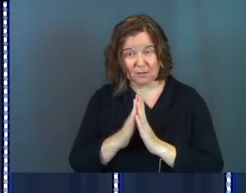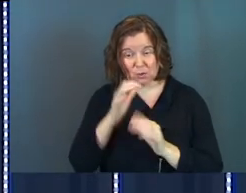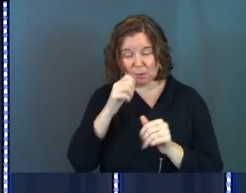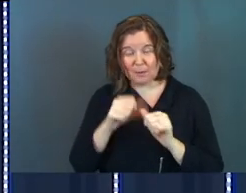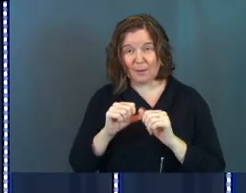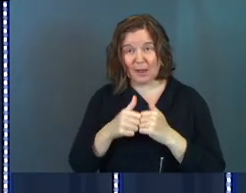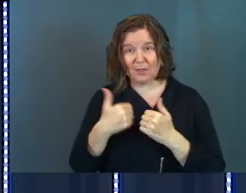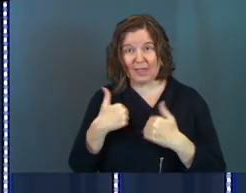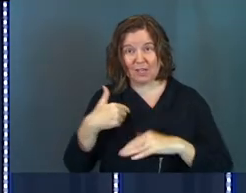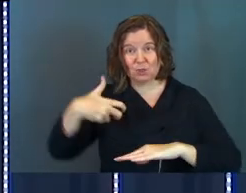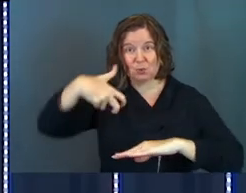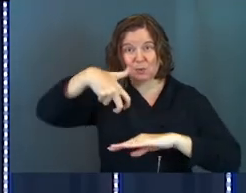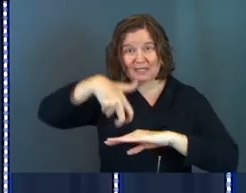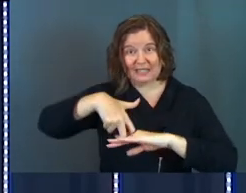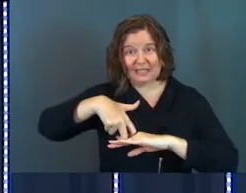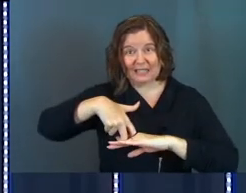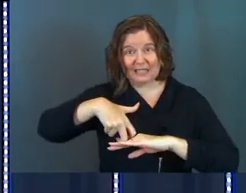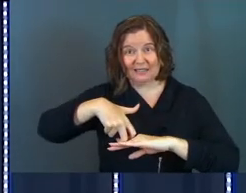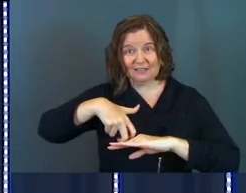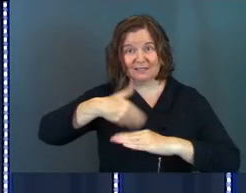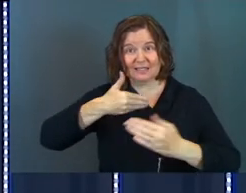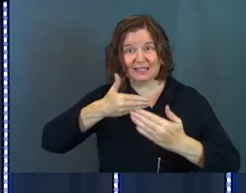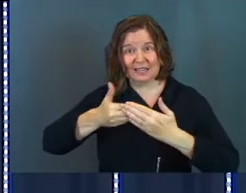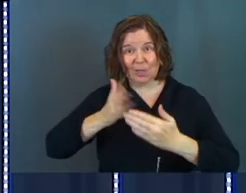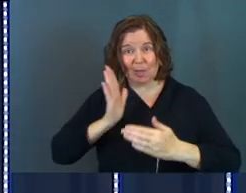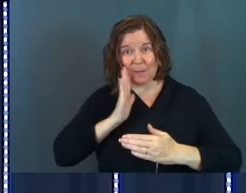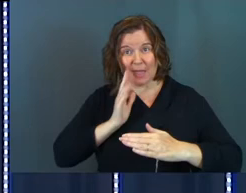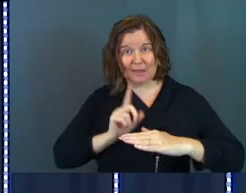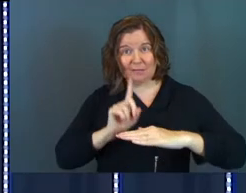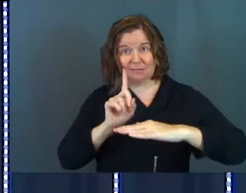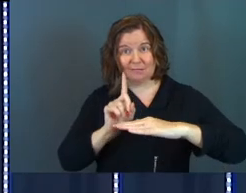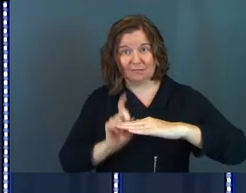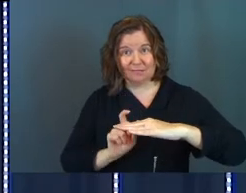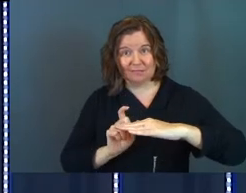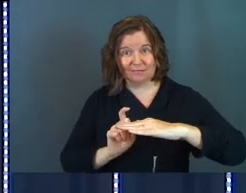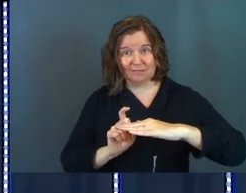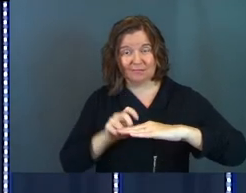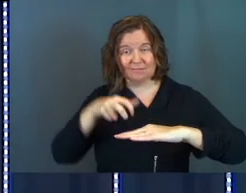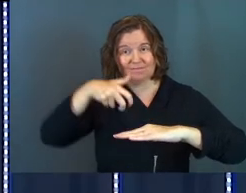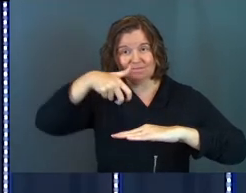Do you remember how they had you kneel down by the bedside? On your knees.